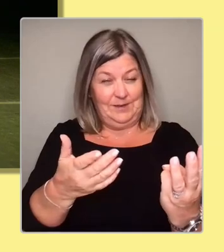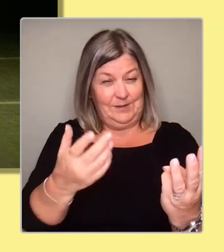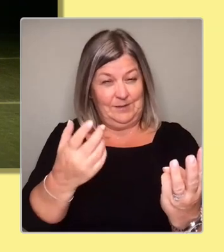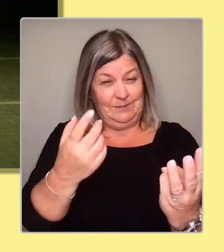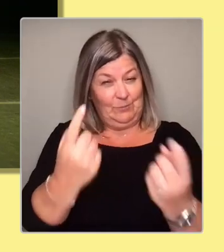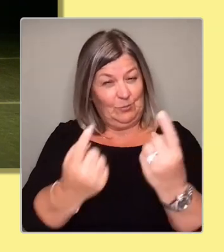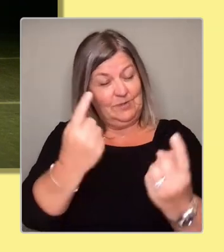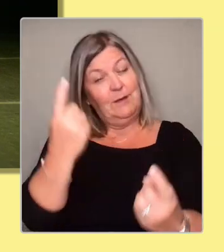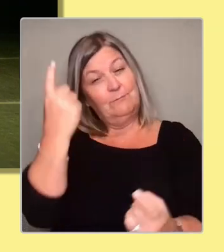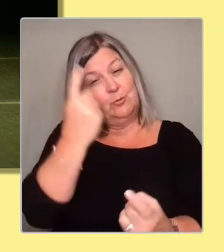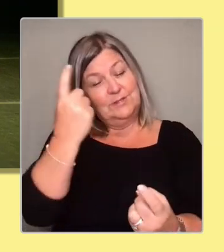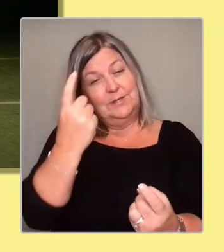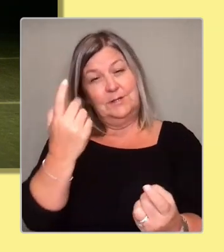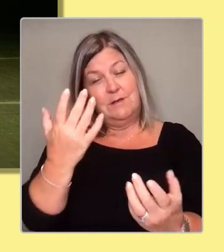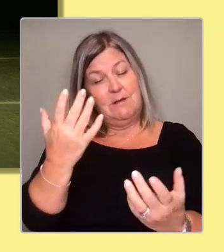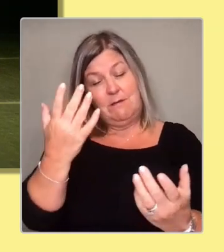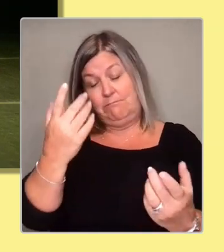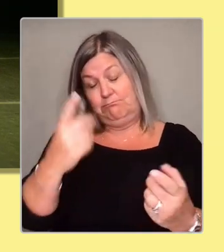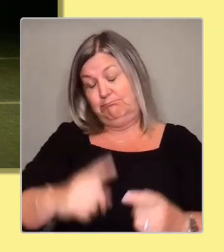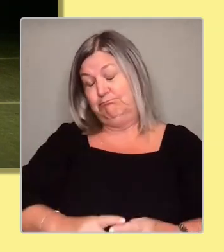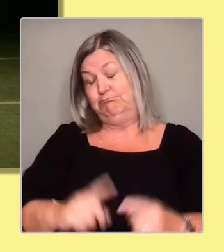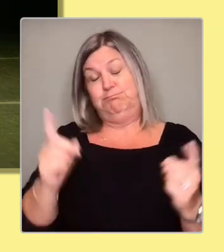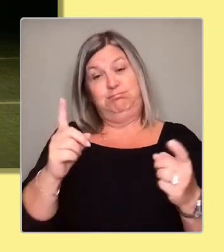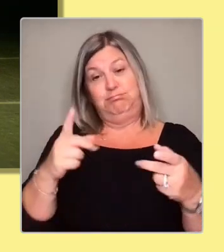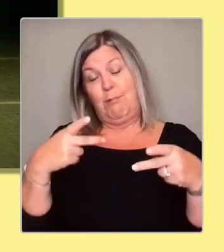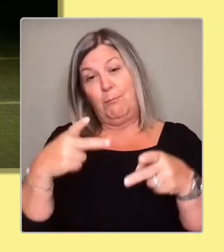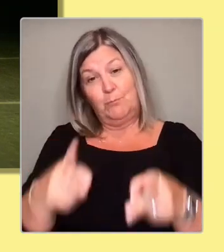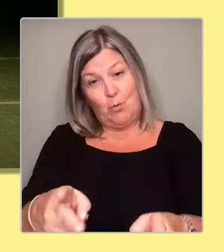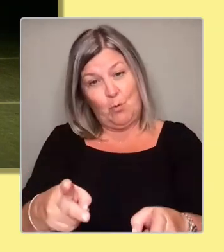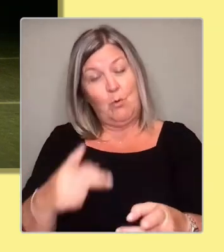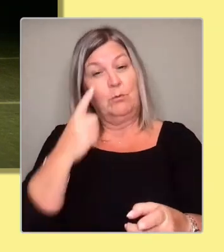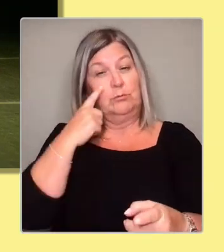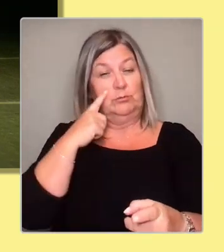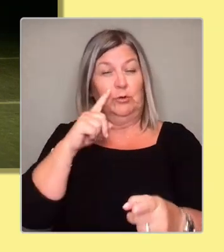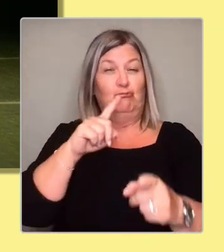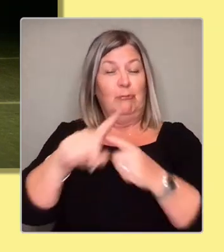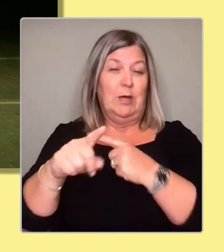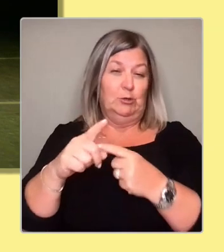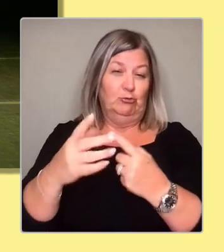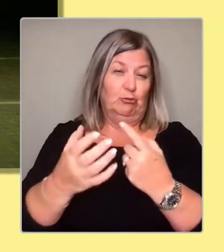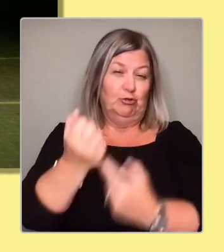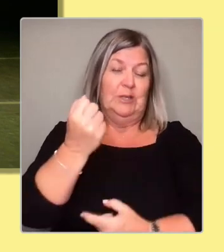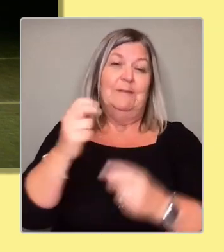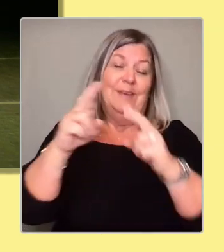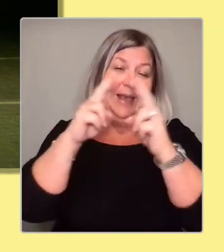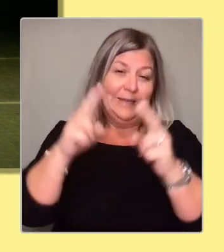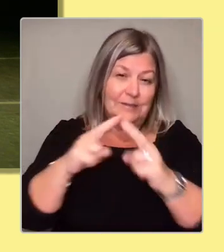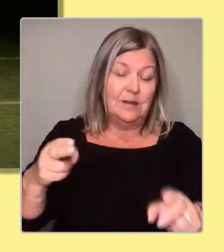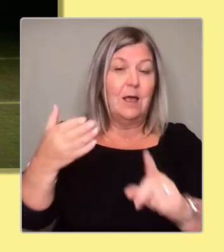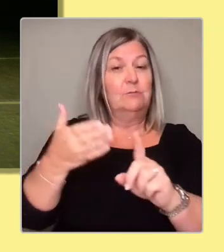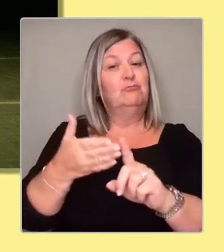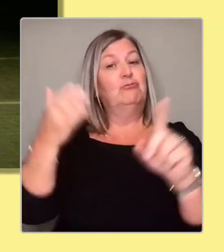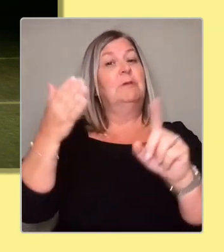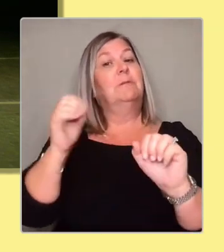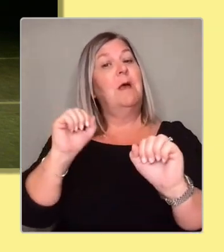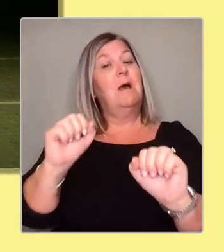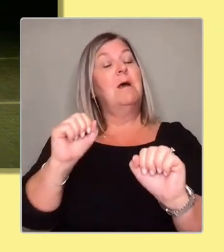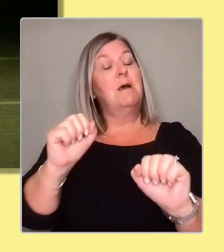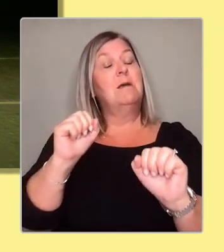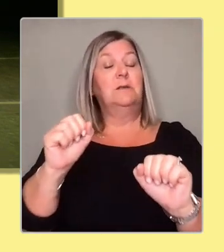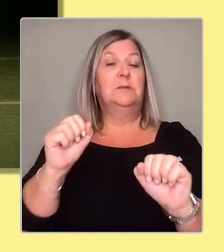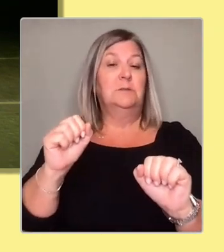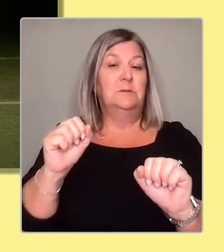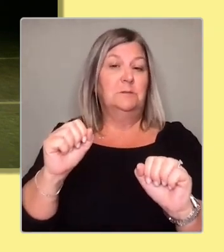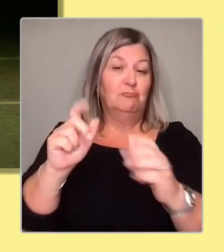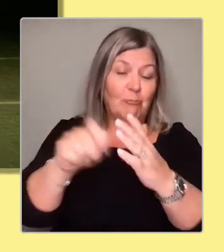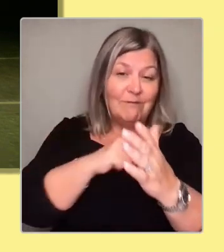getting an internationally recognized referendum? By that, I mean, for example, a resolution to the UN, even as far as